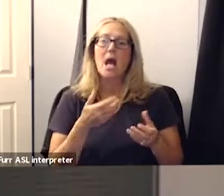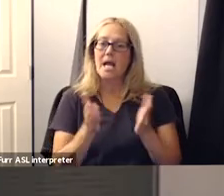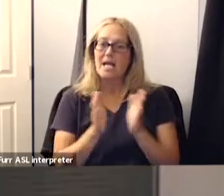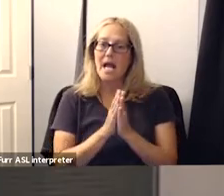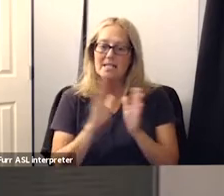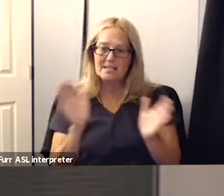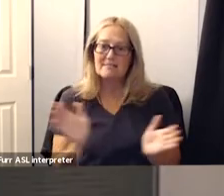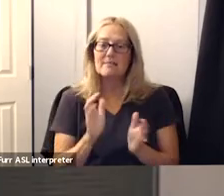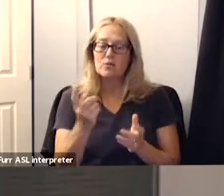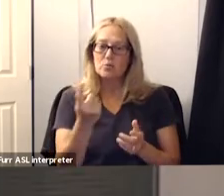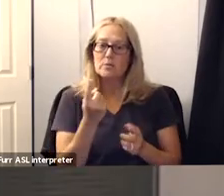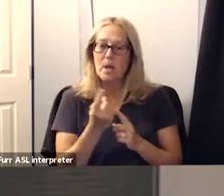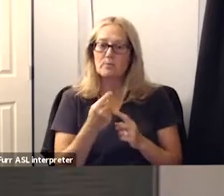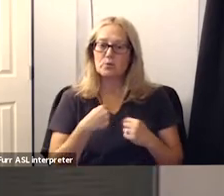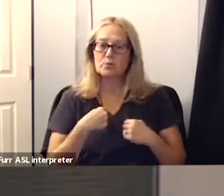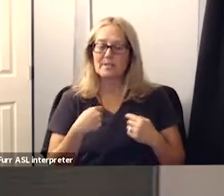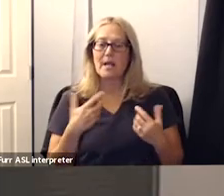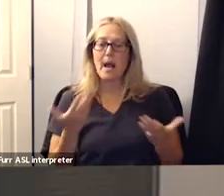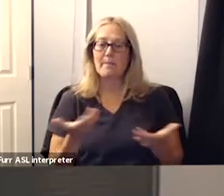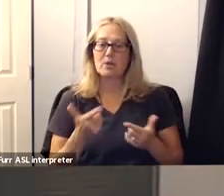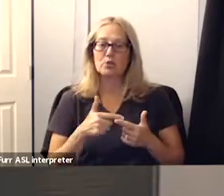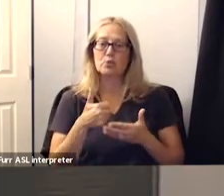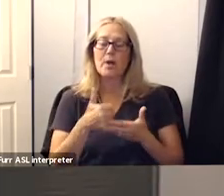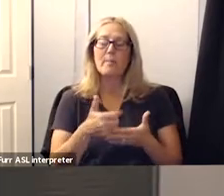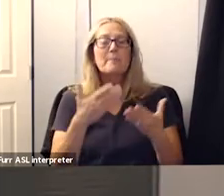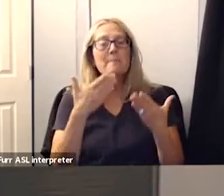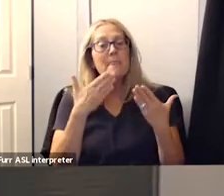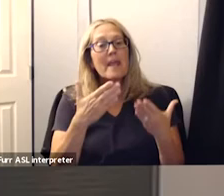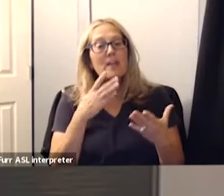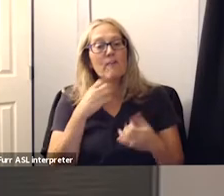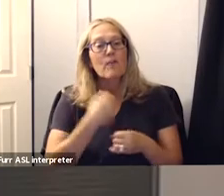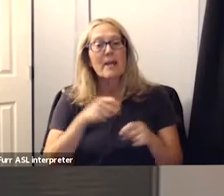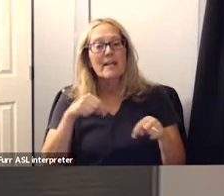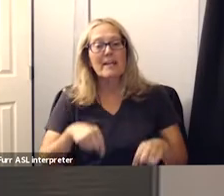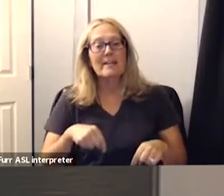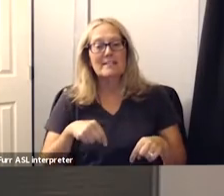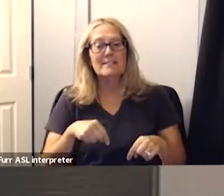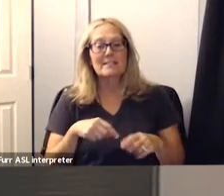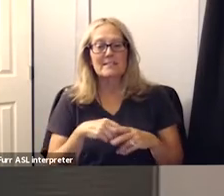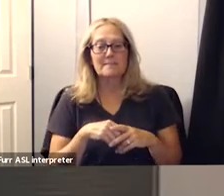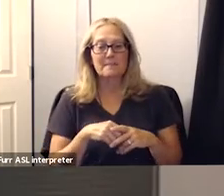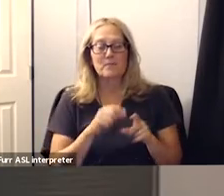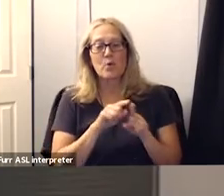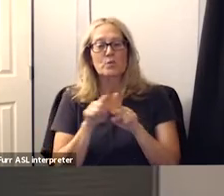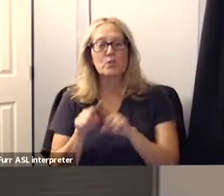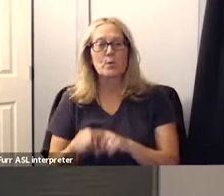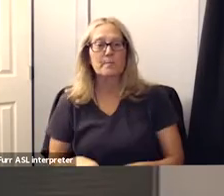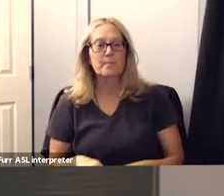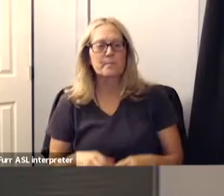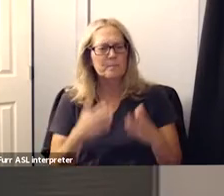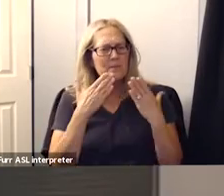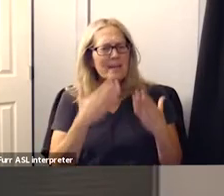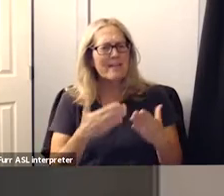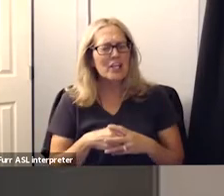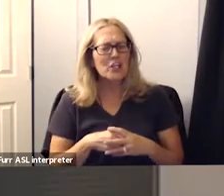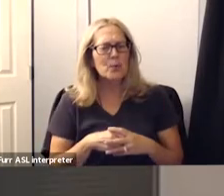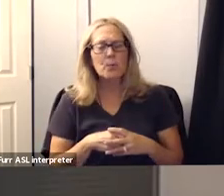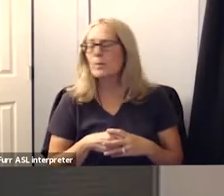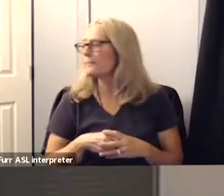i'm here to help so yeah thank you for making this a position as well well thank you so much